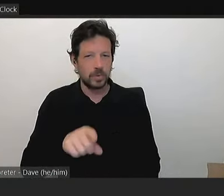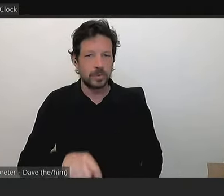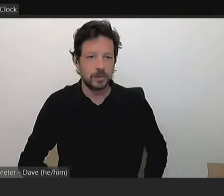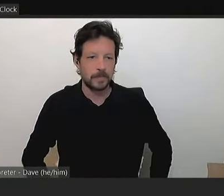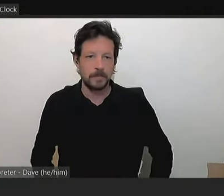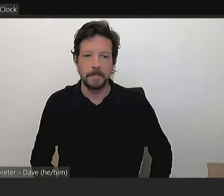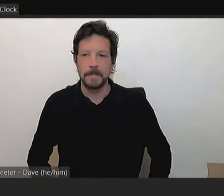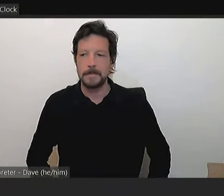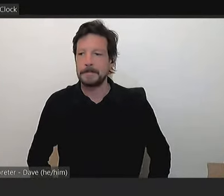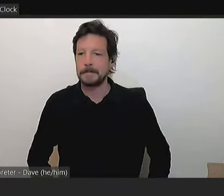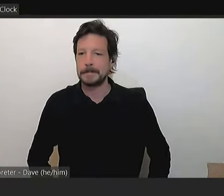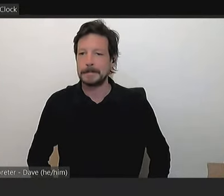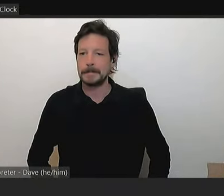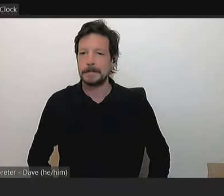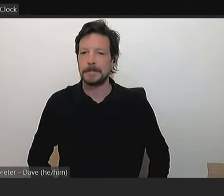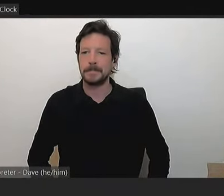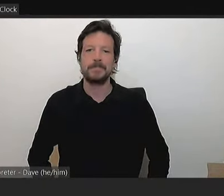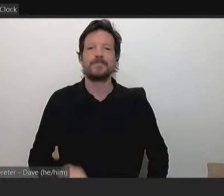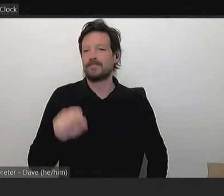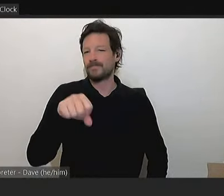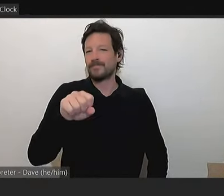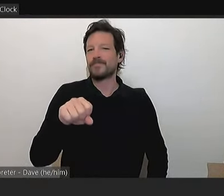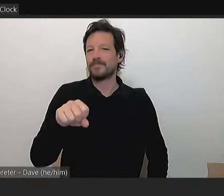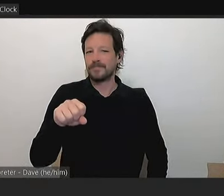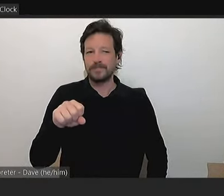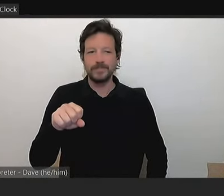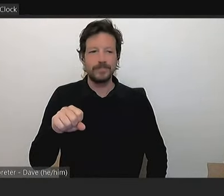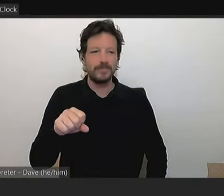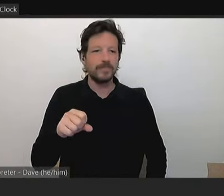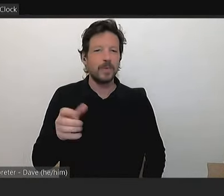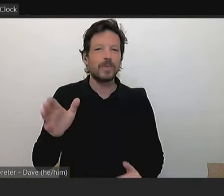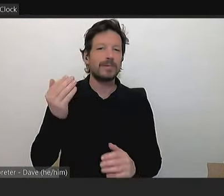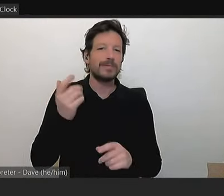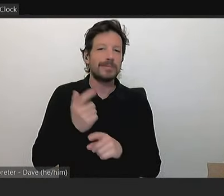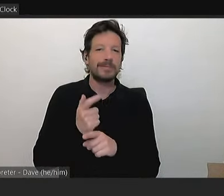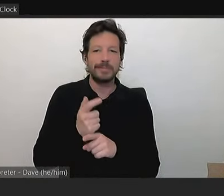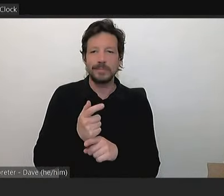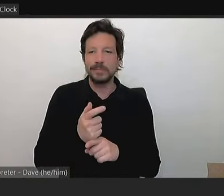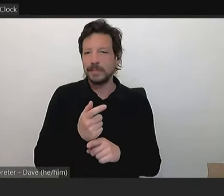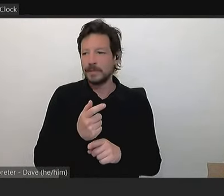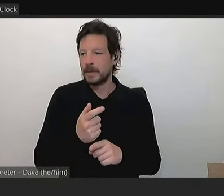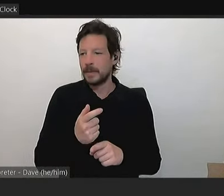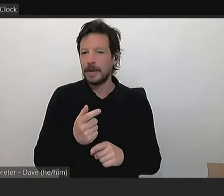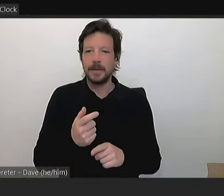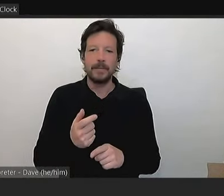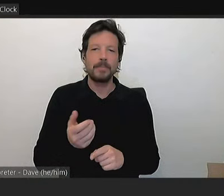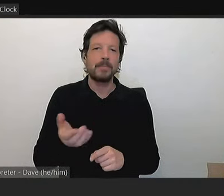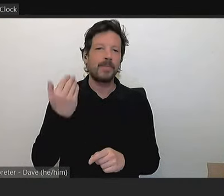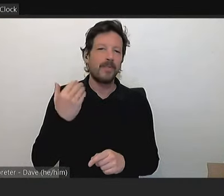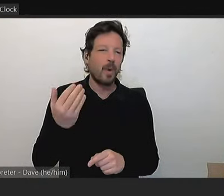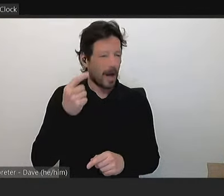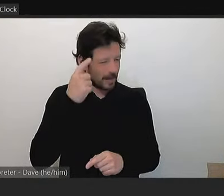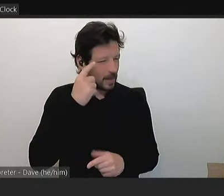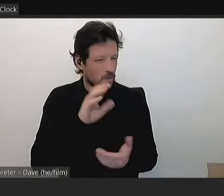Yeah, we had this sort of conversation. I know you came a little bit later today. Sure. Thank you.